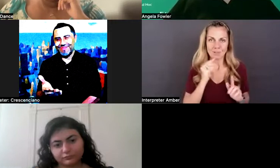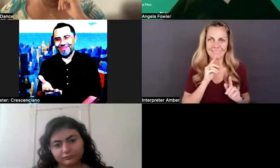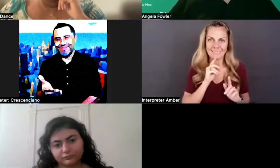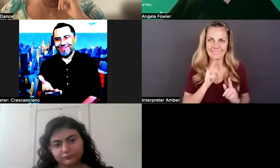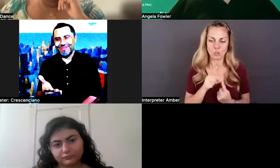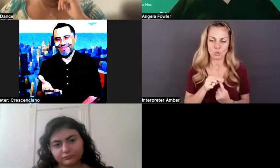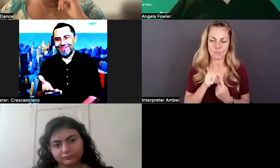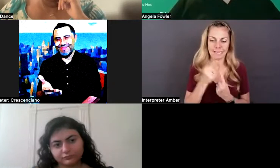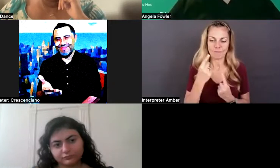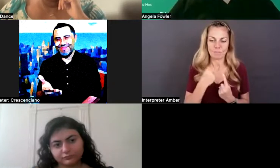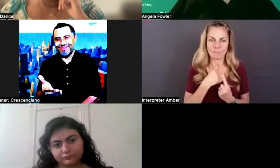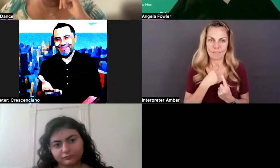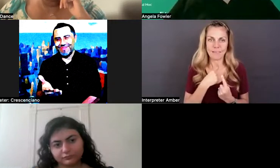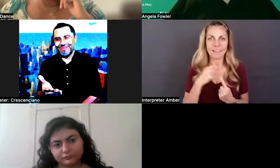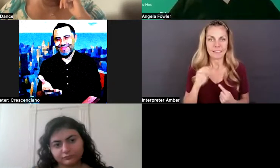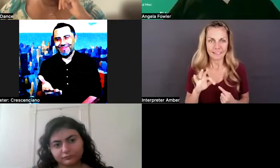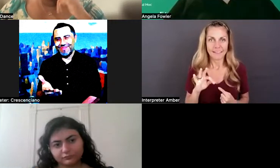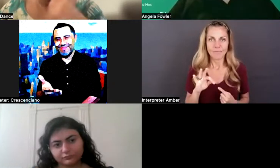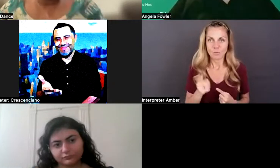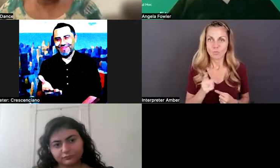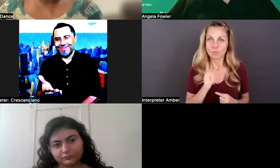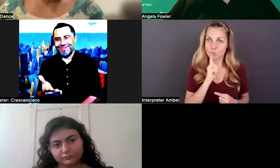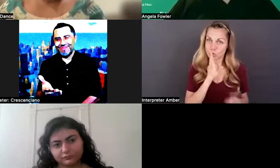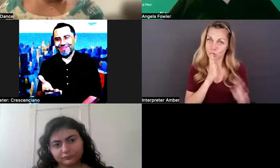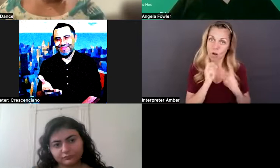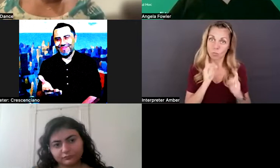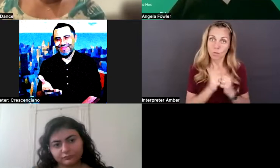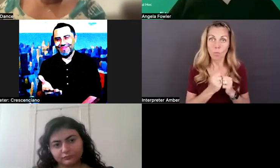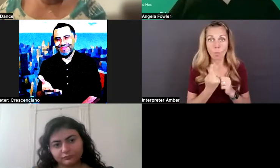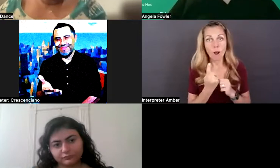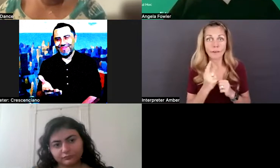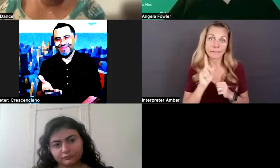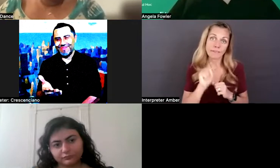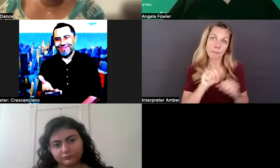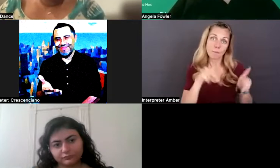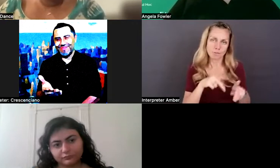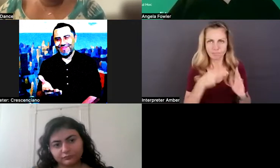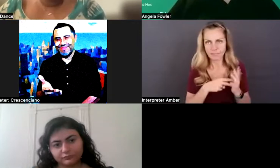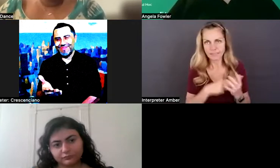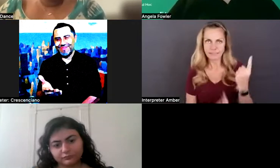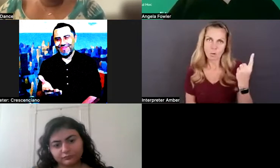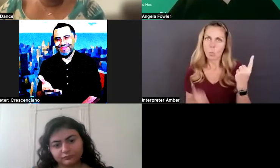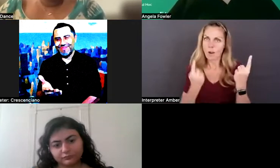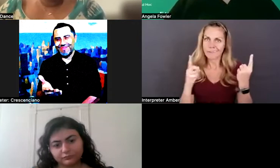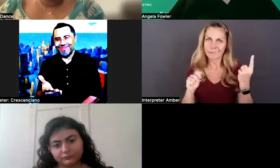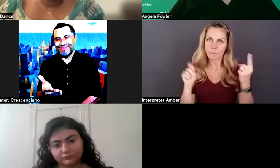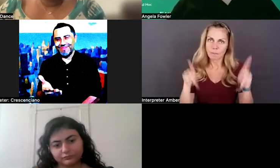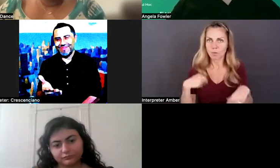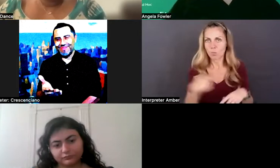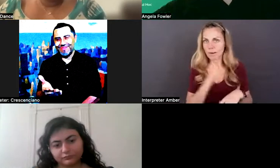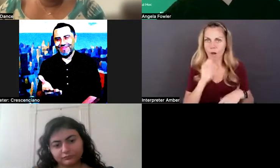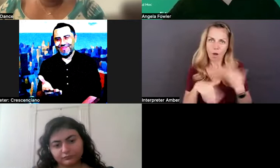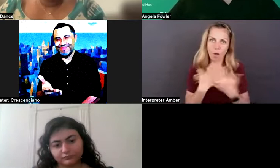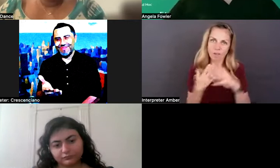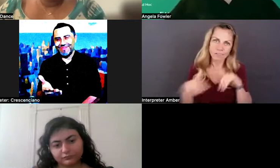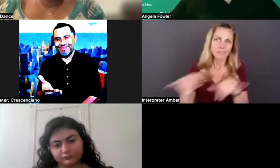one disabled person, you've spoken to one disabled person and their experience, and we are not a monolith, but I have, I have found for me better to